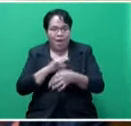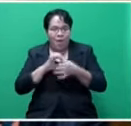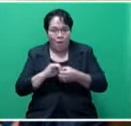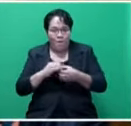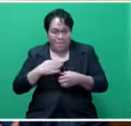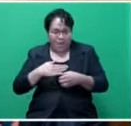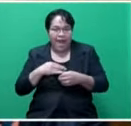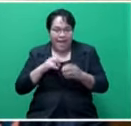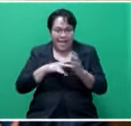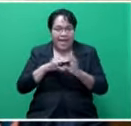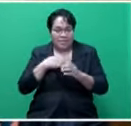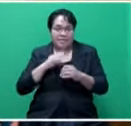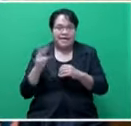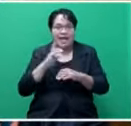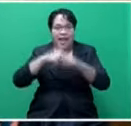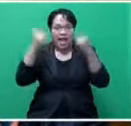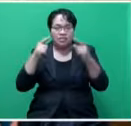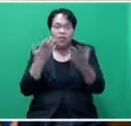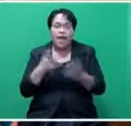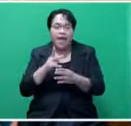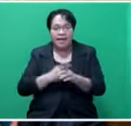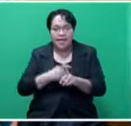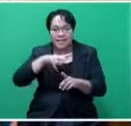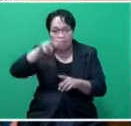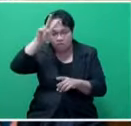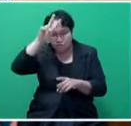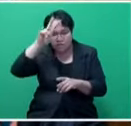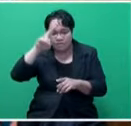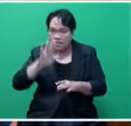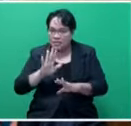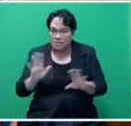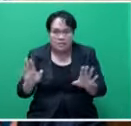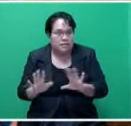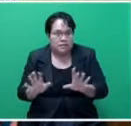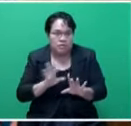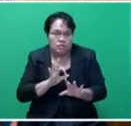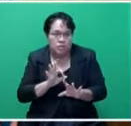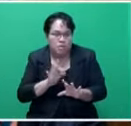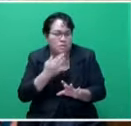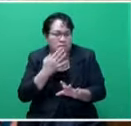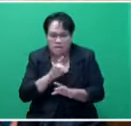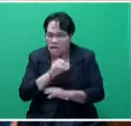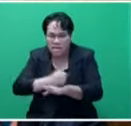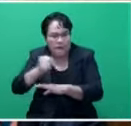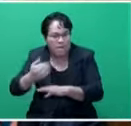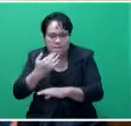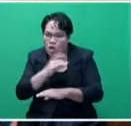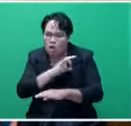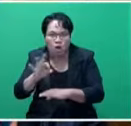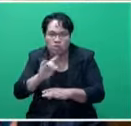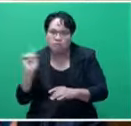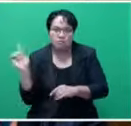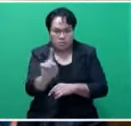My landowner is the second largest land. in Kandabu. God forbid that government or any government for that fact goes and